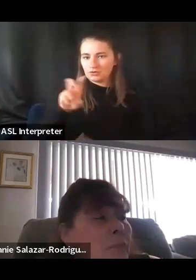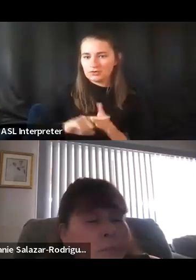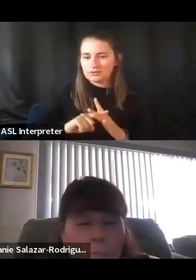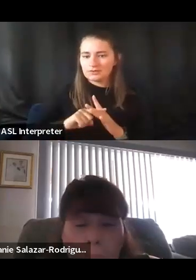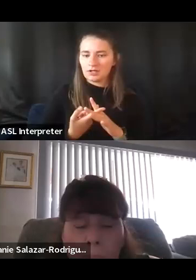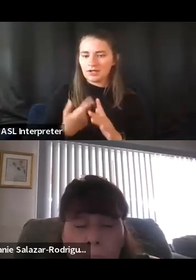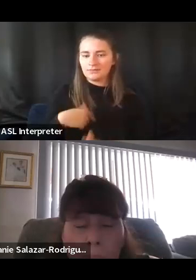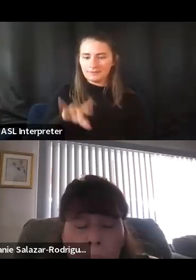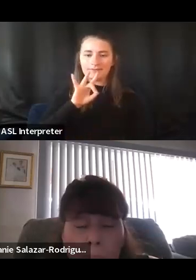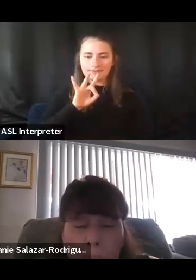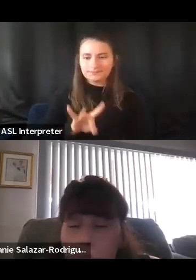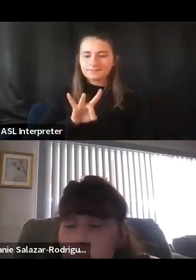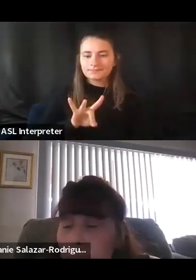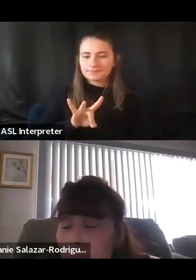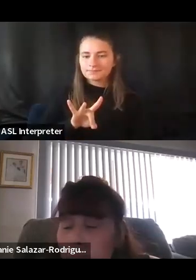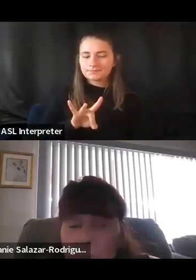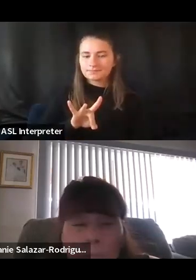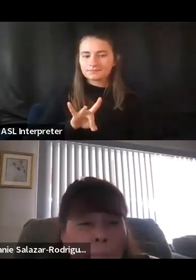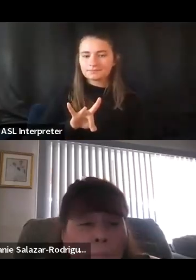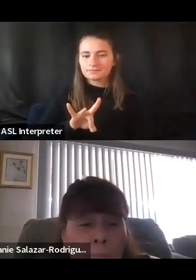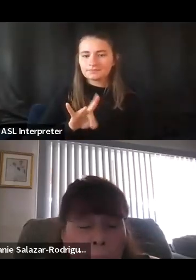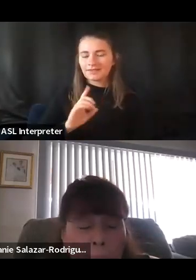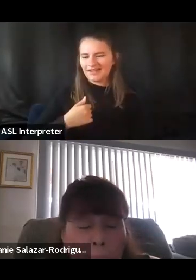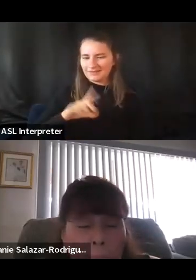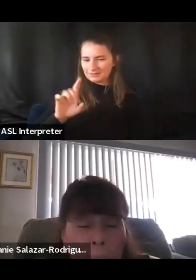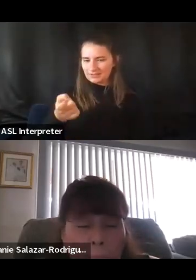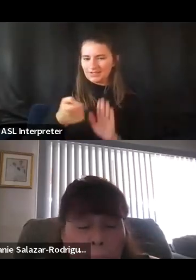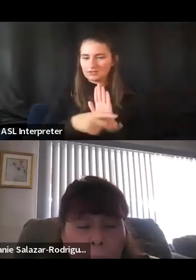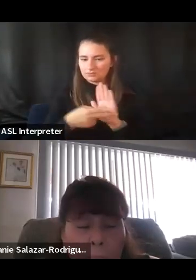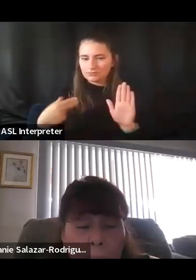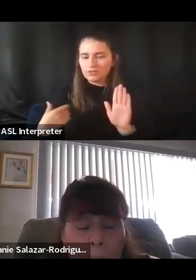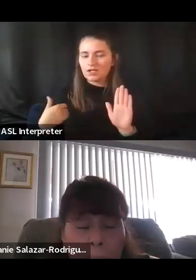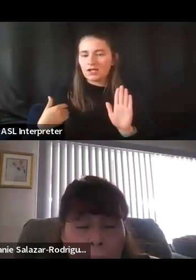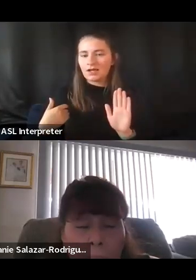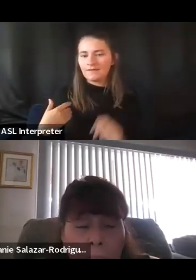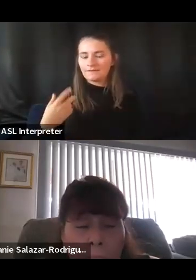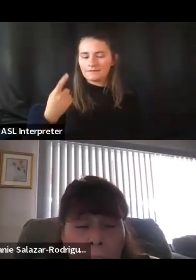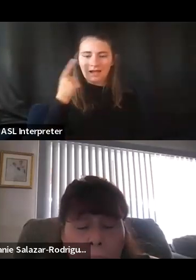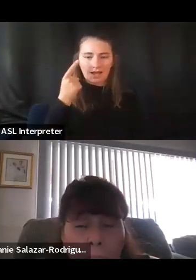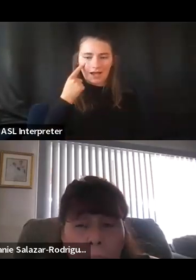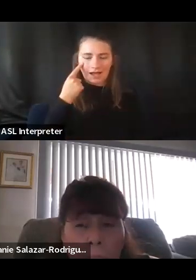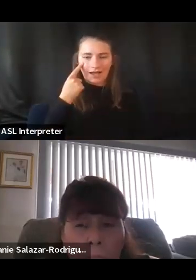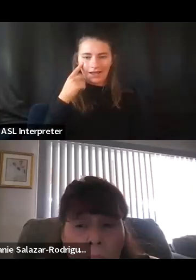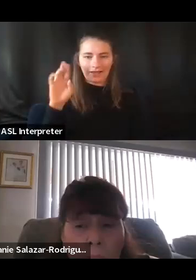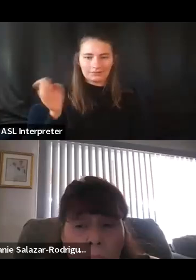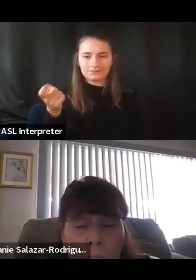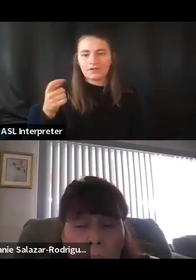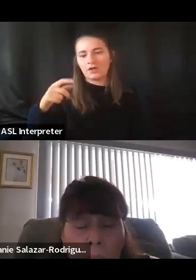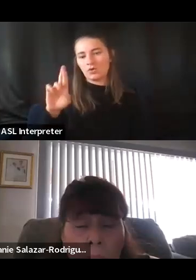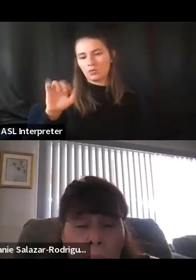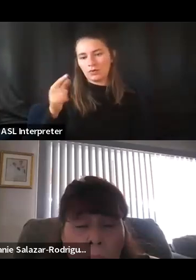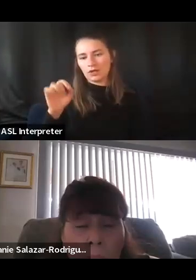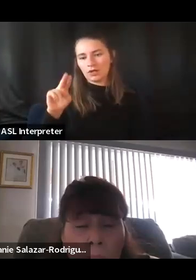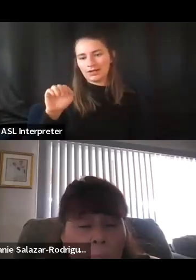eight years old. I was diagnosed with an eye condition called retinitis pigmentosa